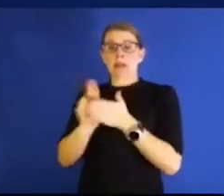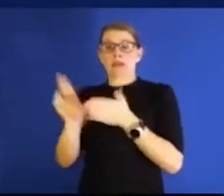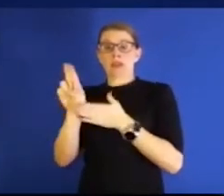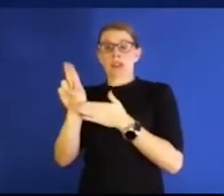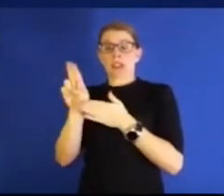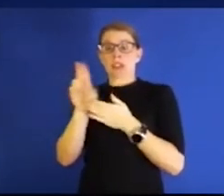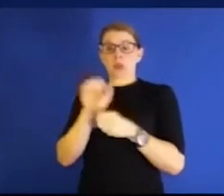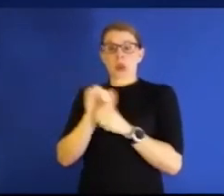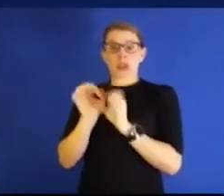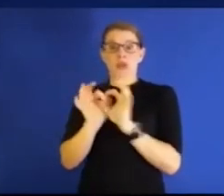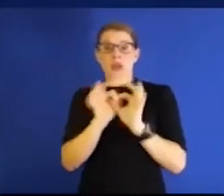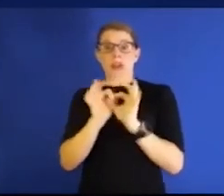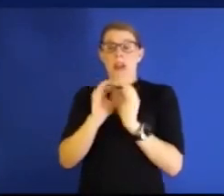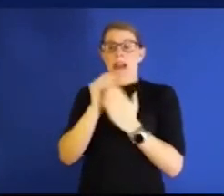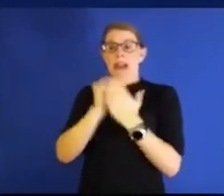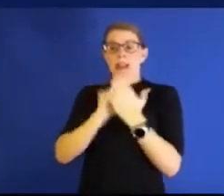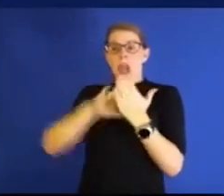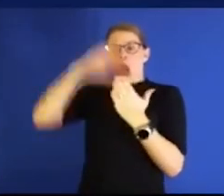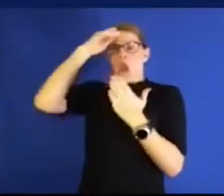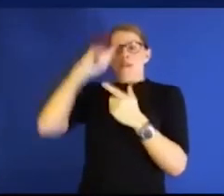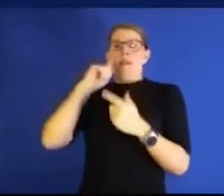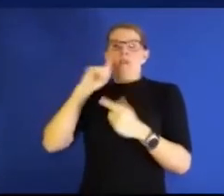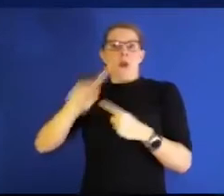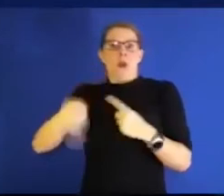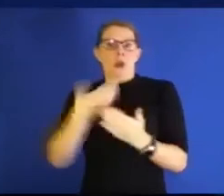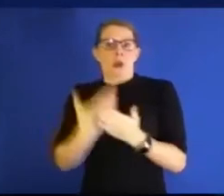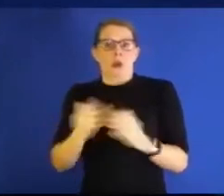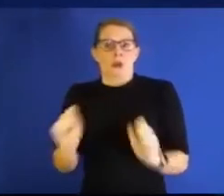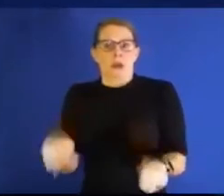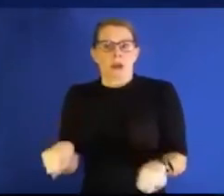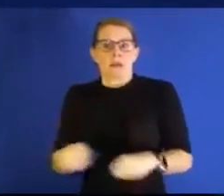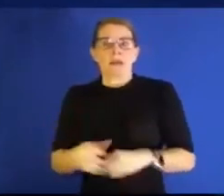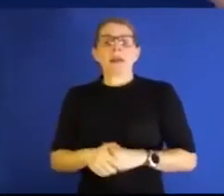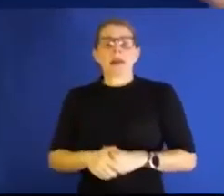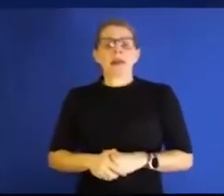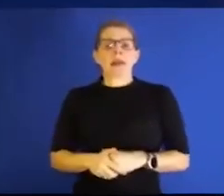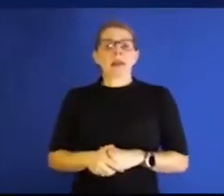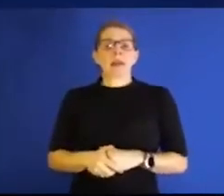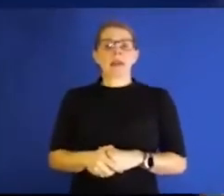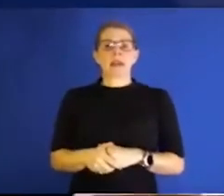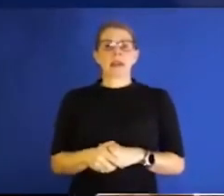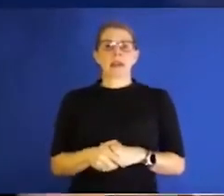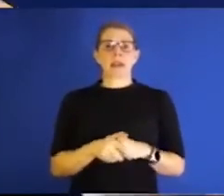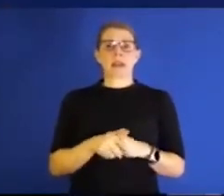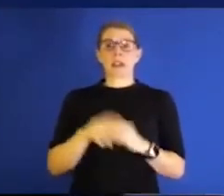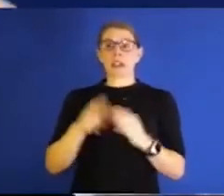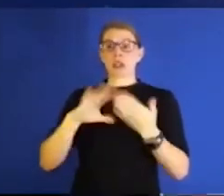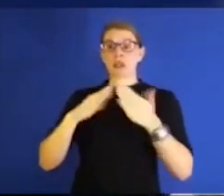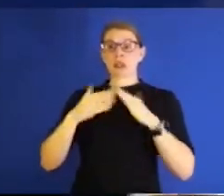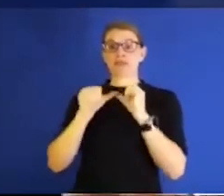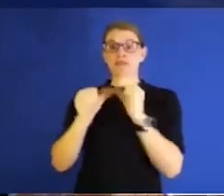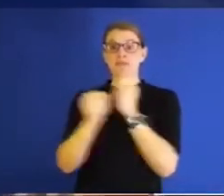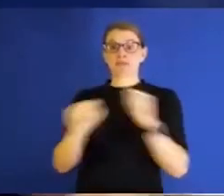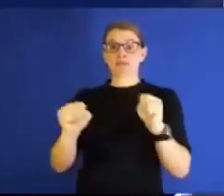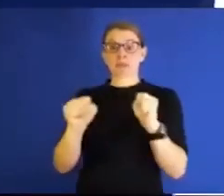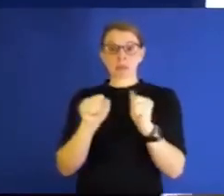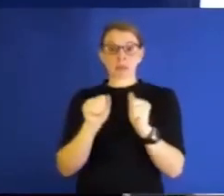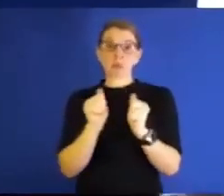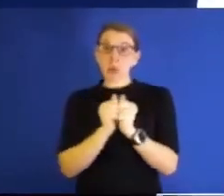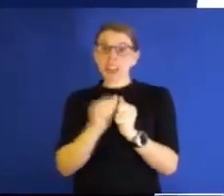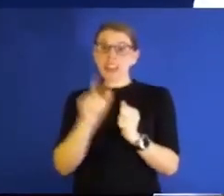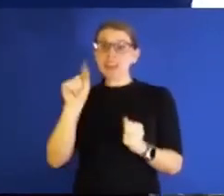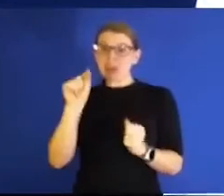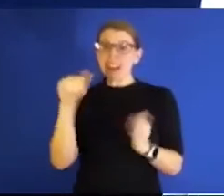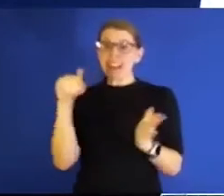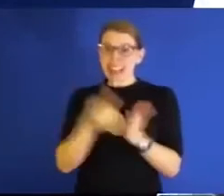for all of us, right? There is a lesson for all of us. I've been able to keep a community safe with, as you've said, 20,000 people